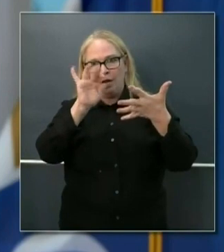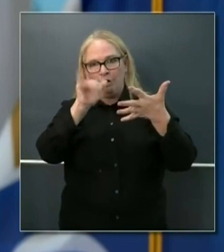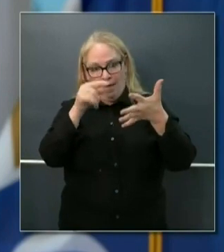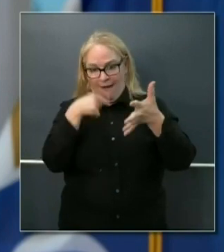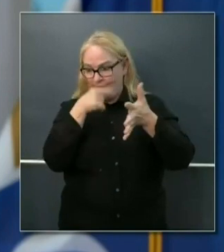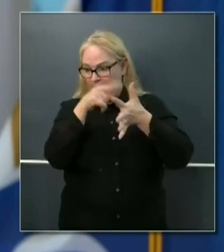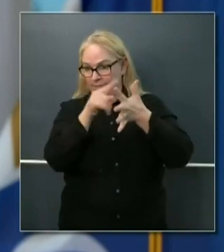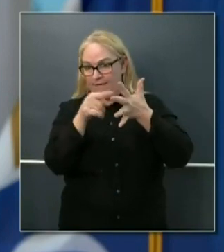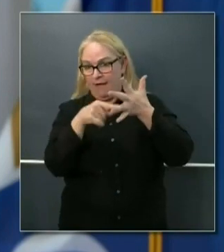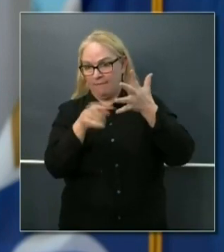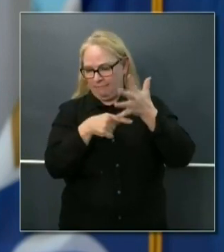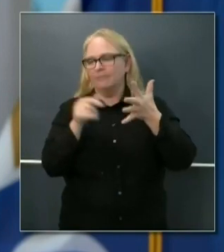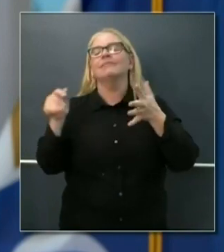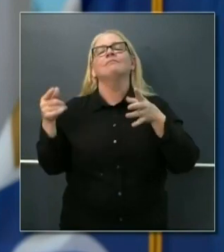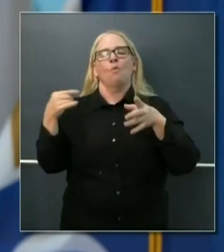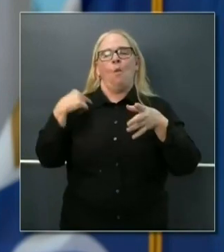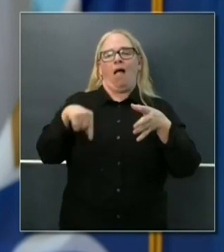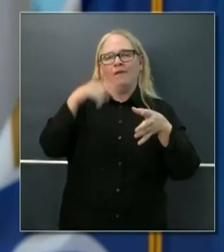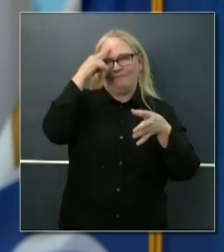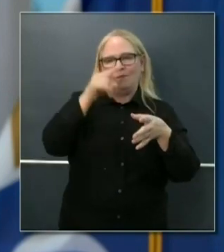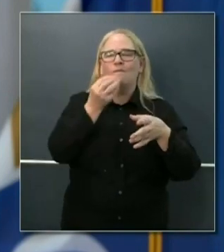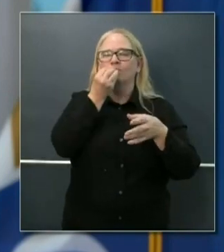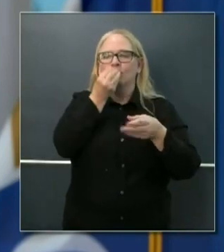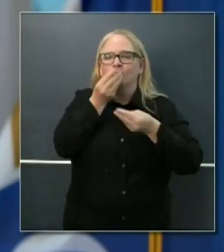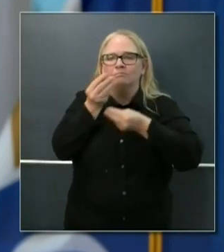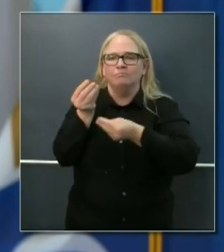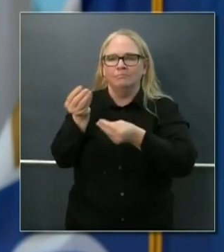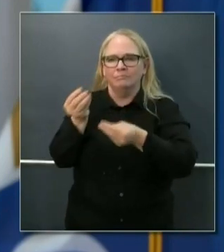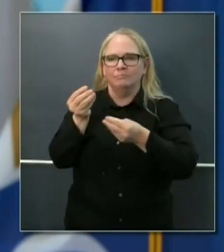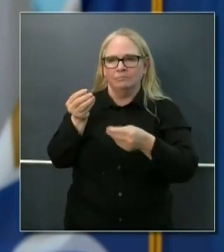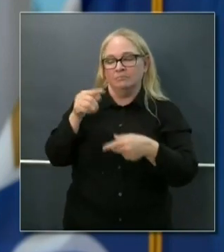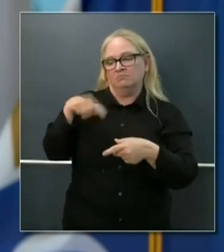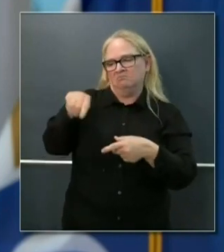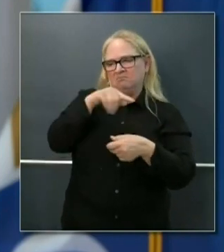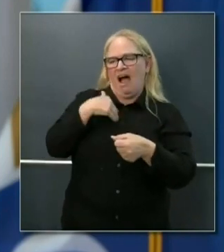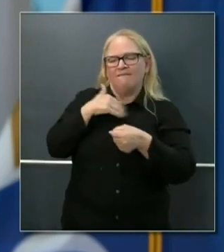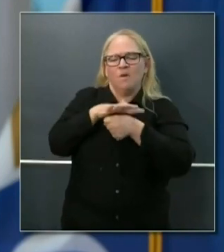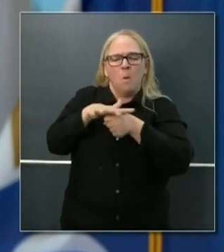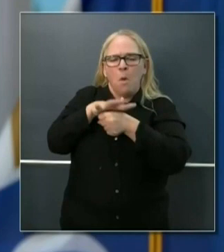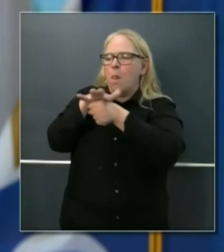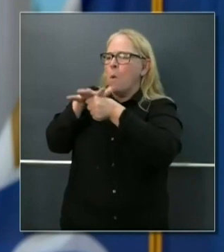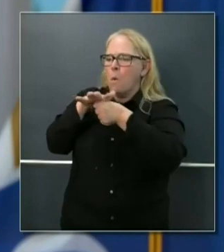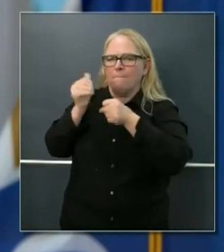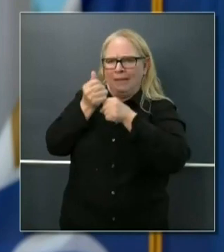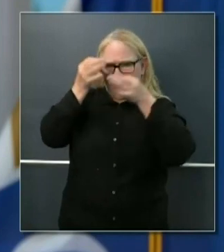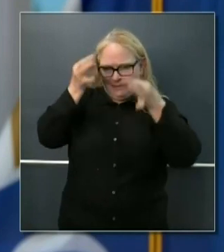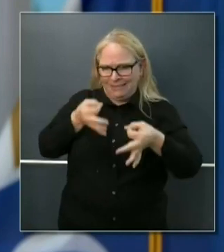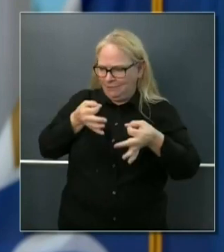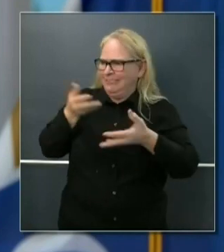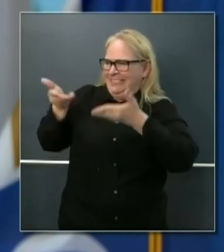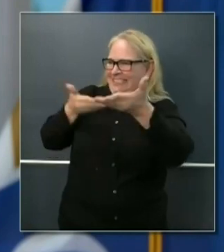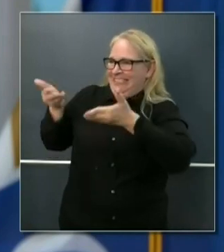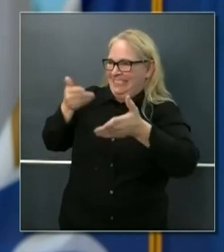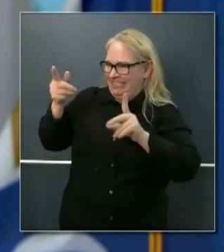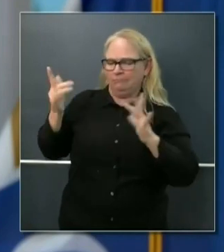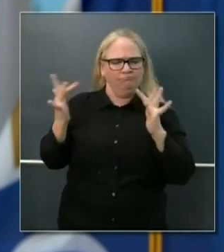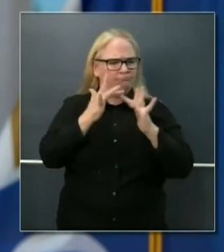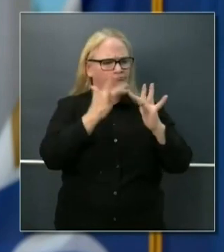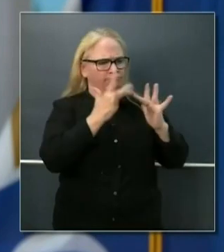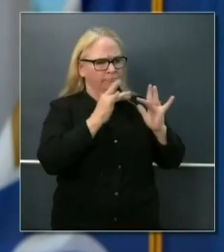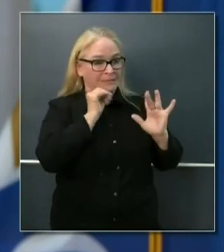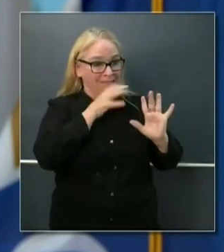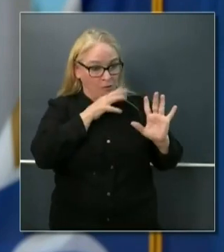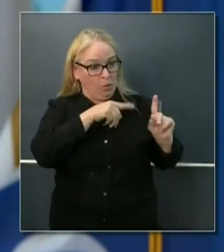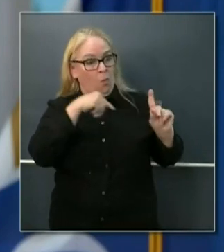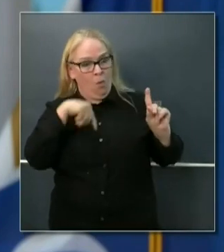the ability to have a locally-driven decision-making to start employing workers and get these restaurants